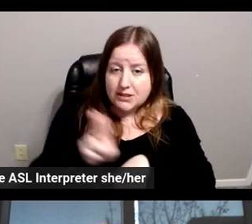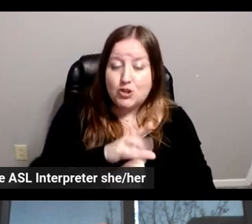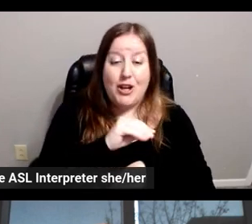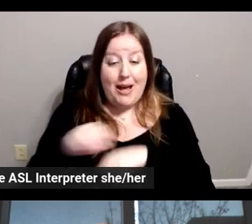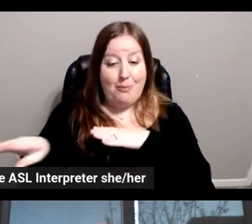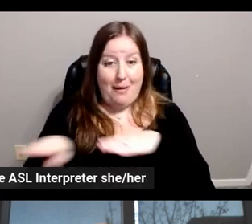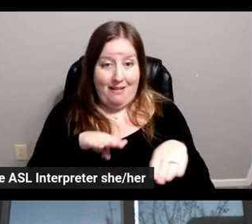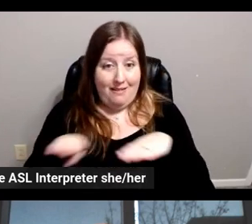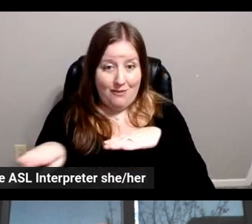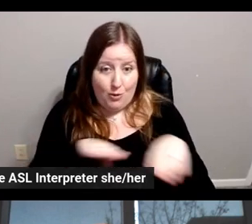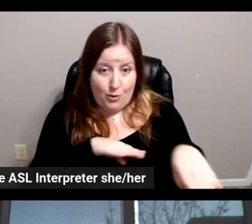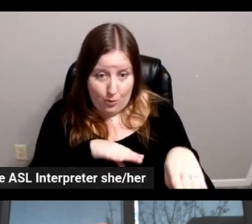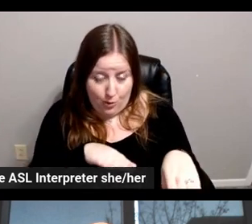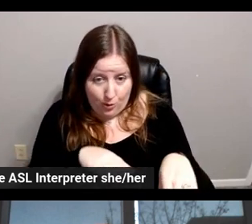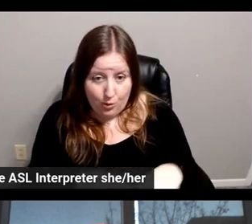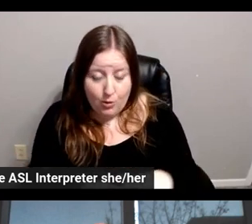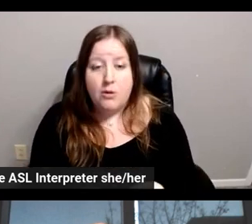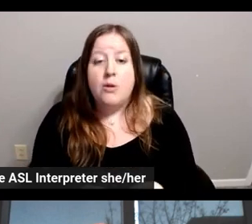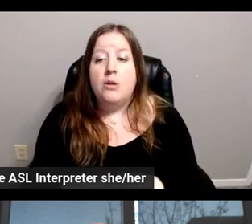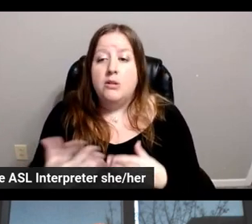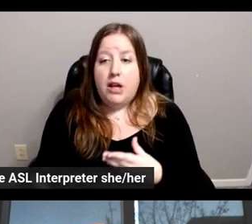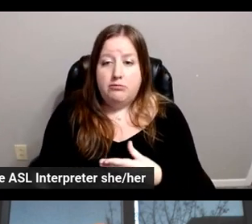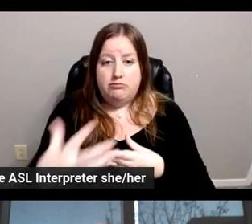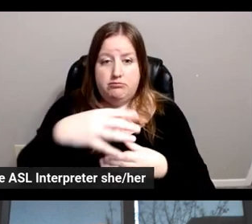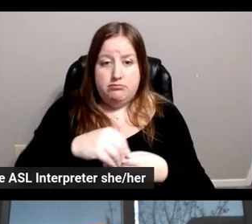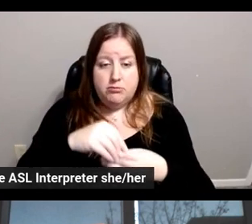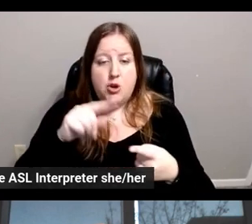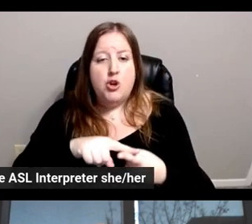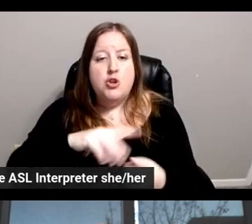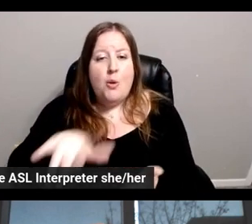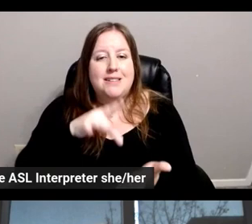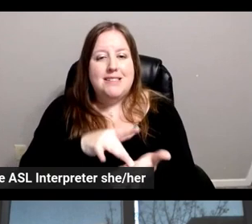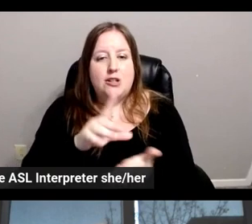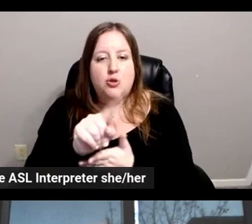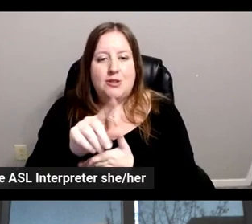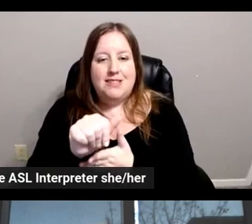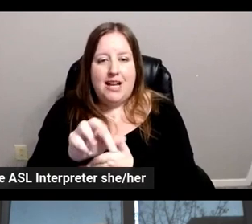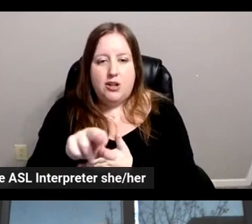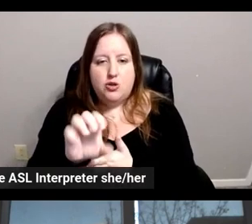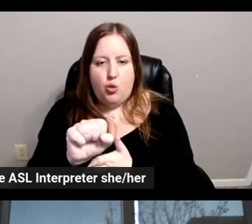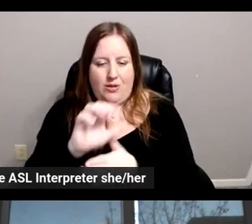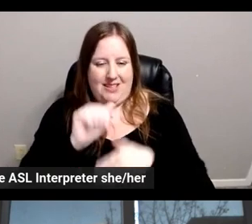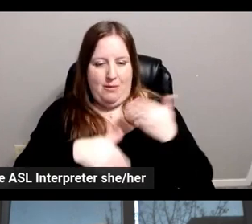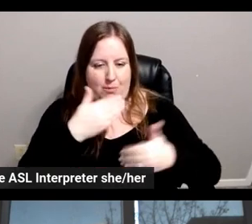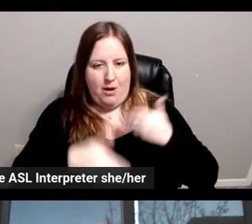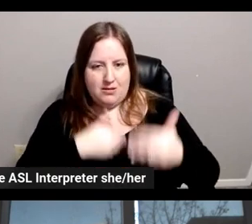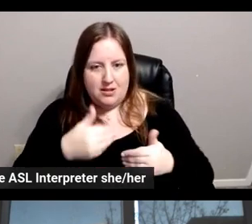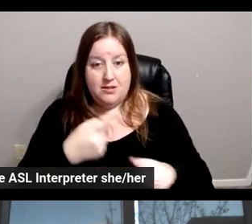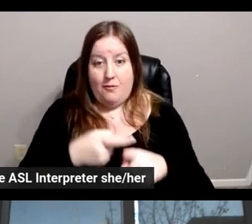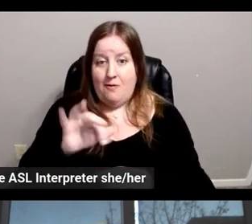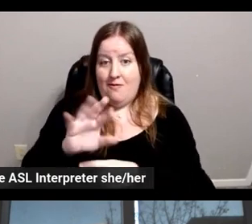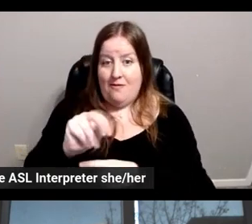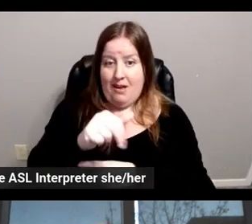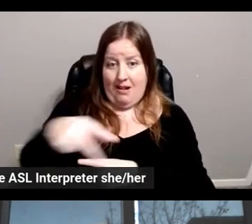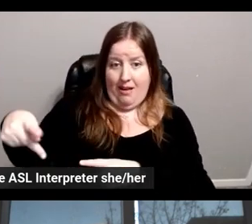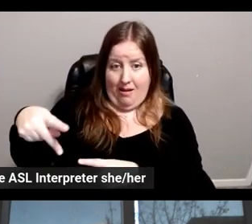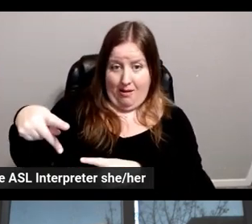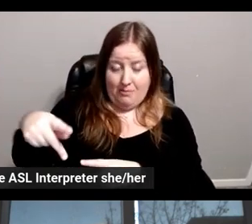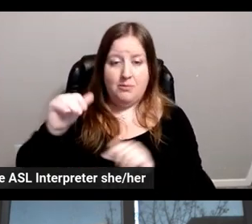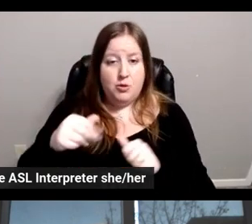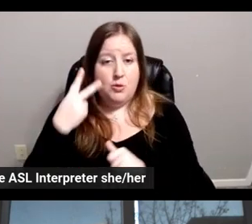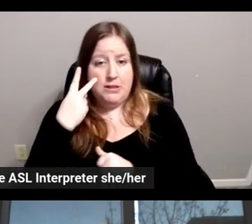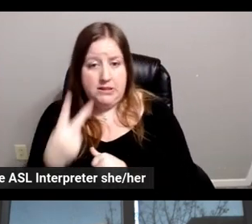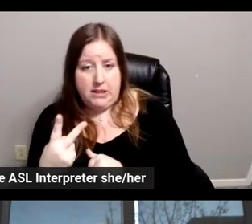into a central data source where it can be processed. So, from the fan app perspective, you can imagine, you know,